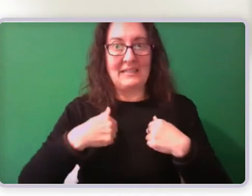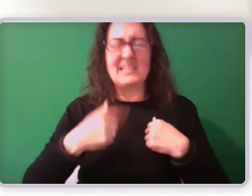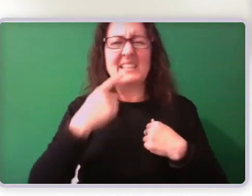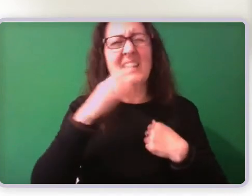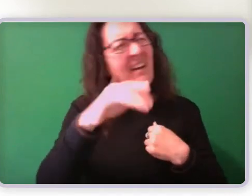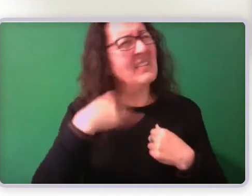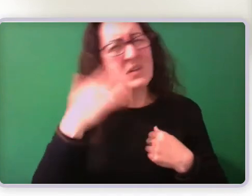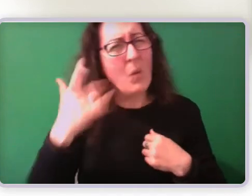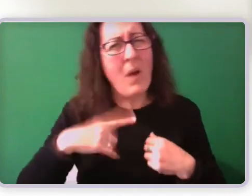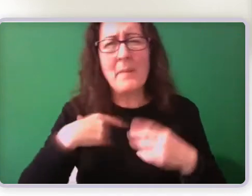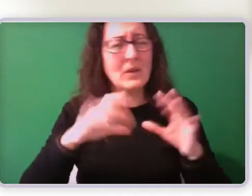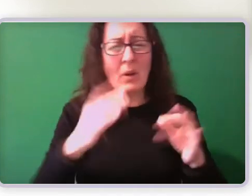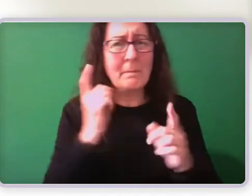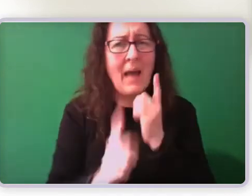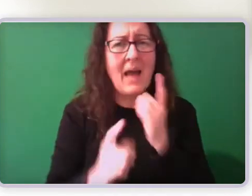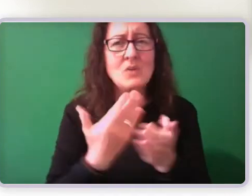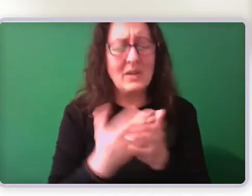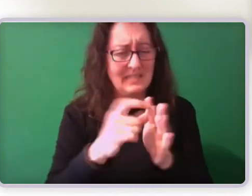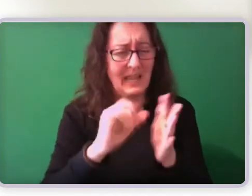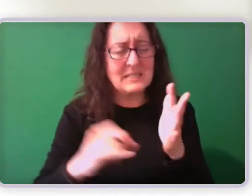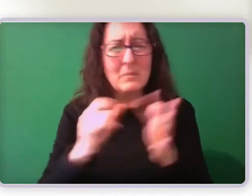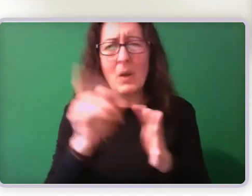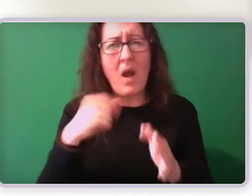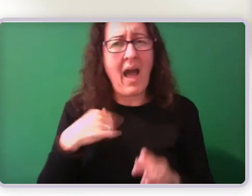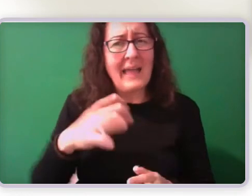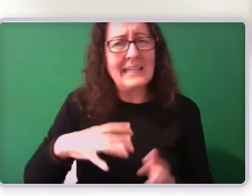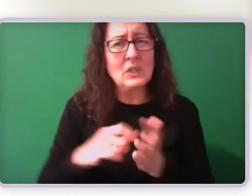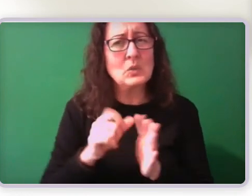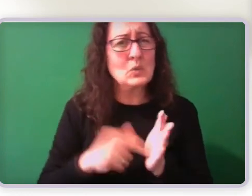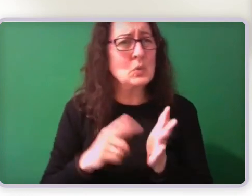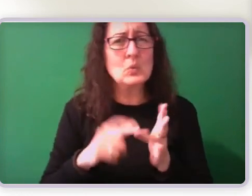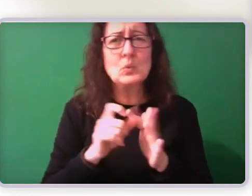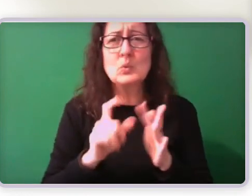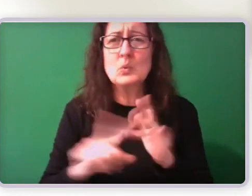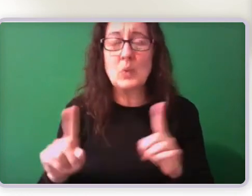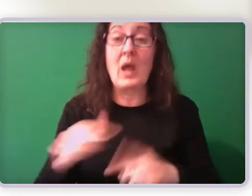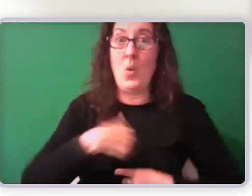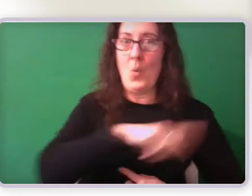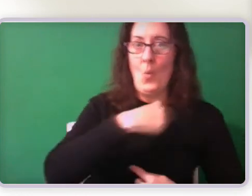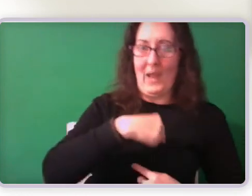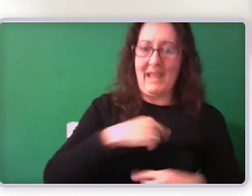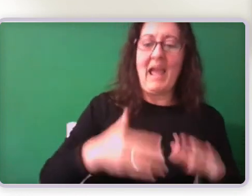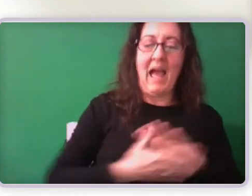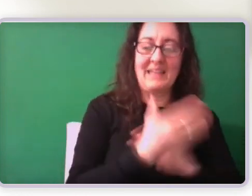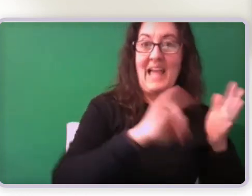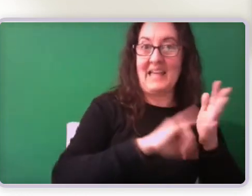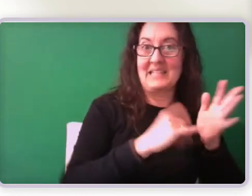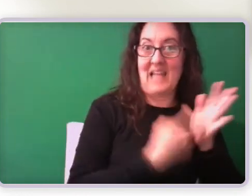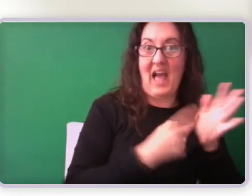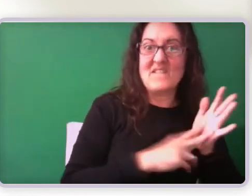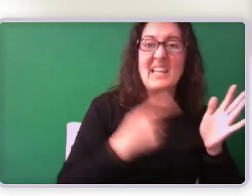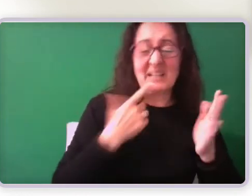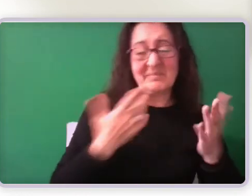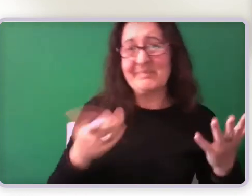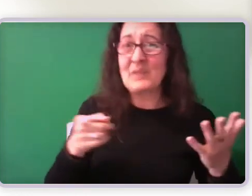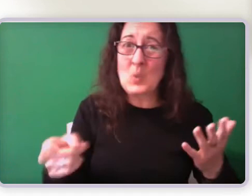though. What do I do? We may look at their documents and say, look, your medical evidence is not actually showing that you're eligible. The best